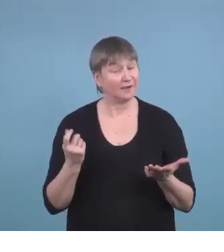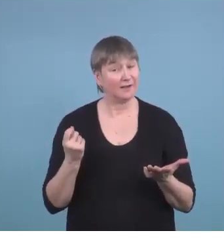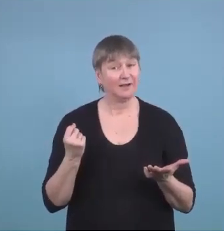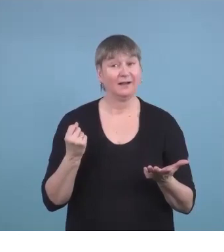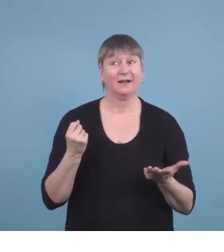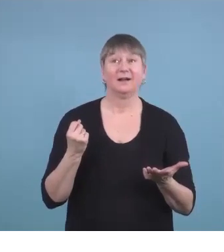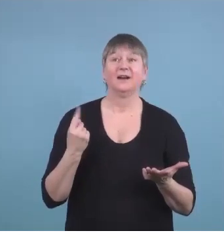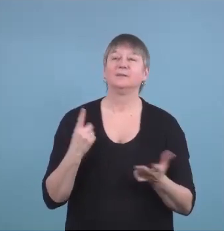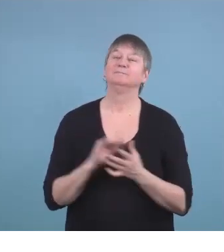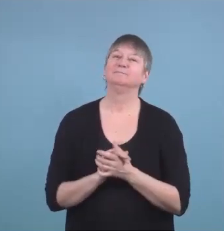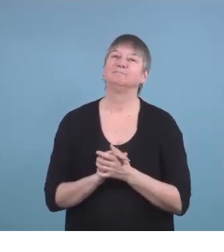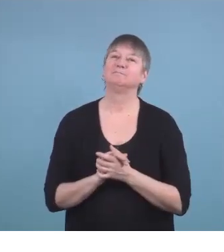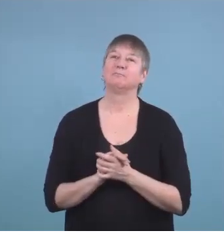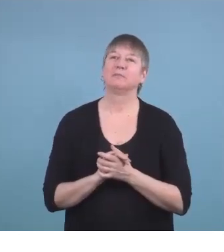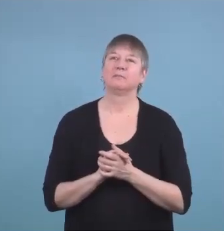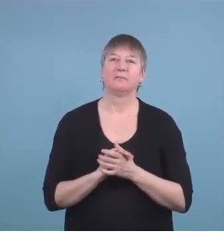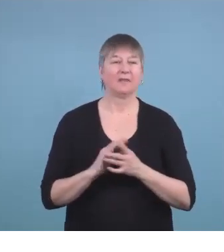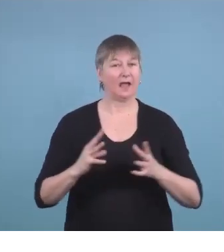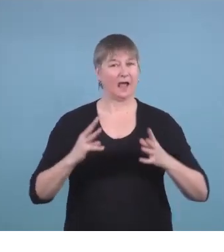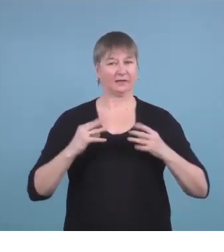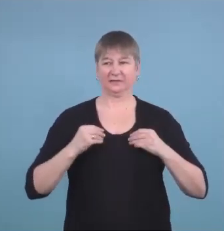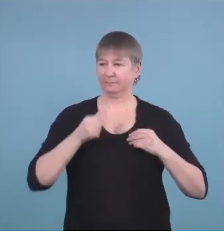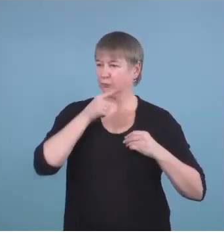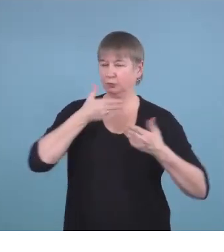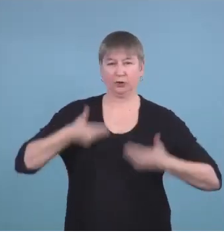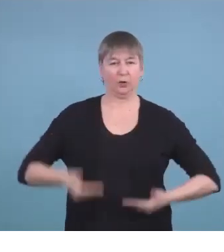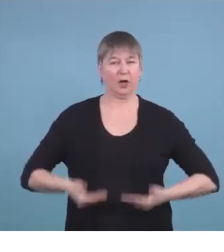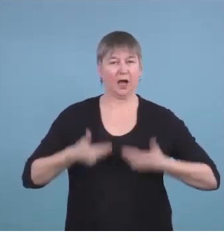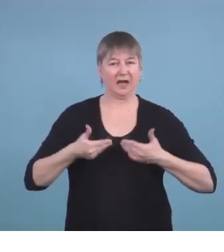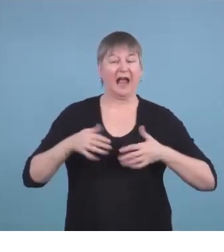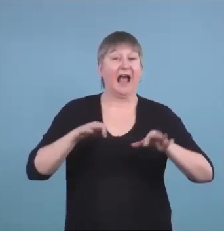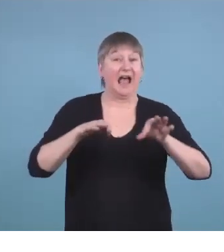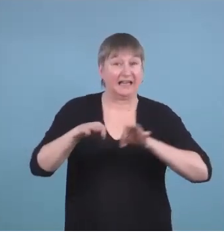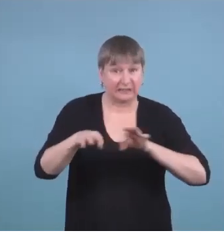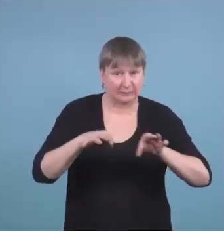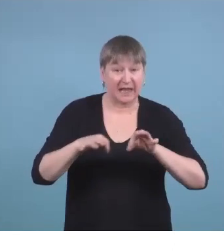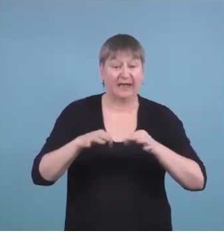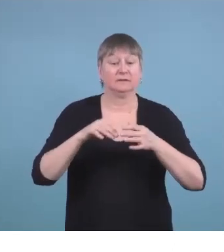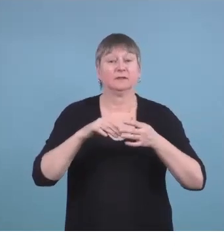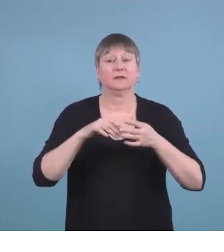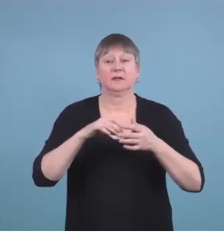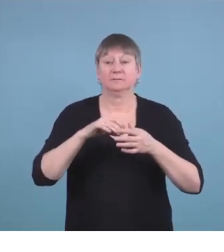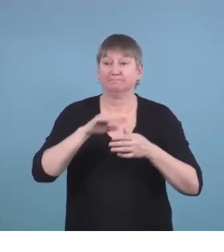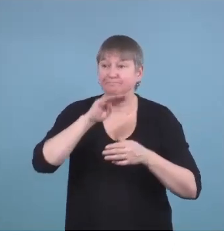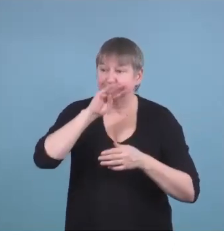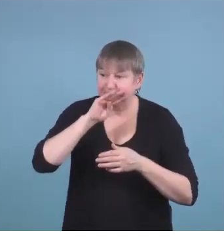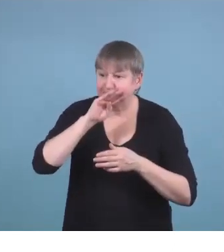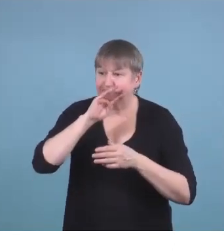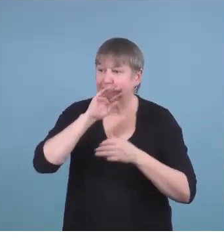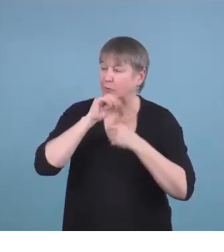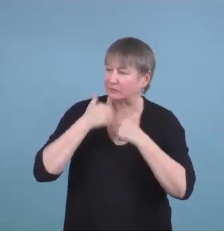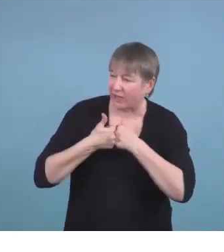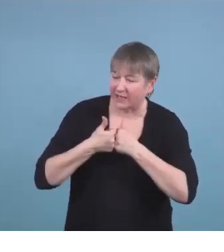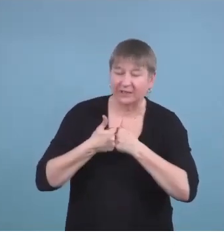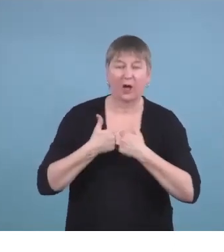owning who you are and explaining how you've overcome any of those challenges, what have those challenges